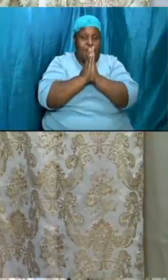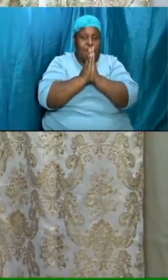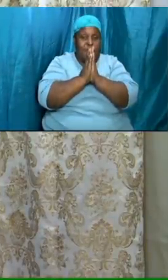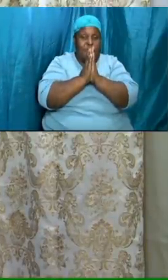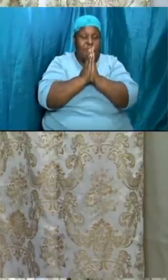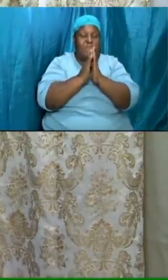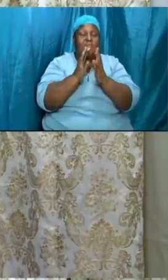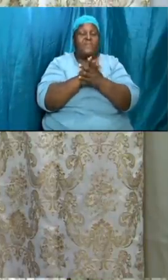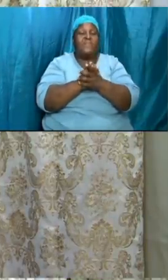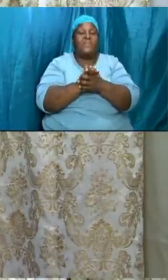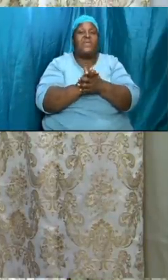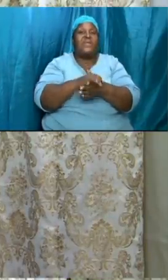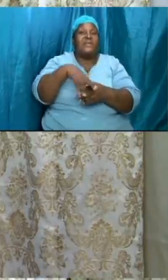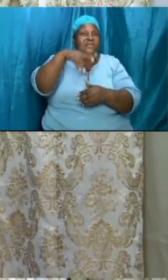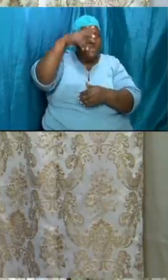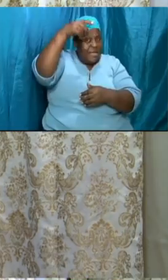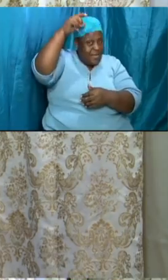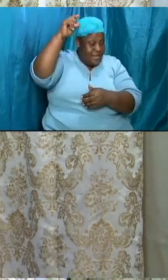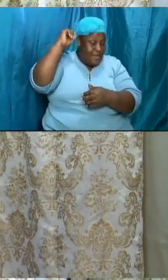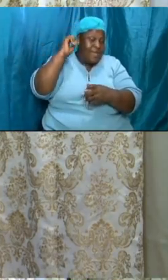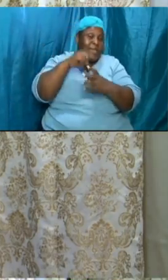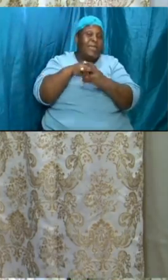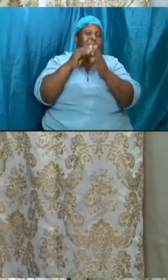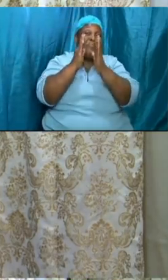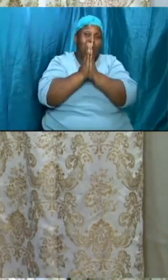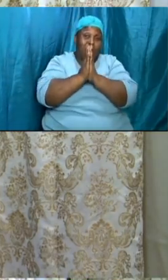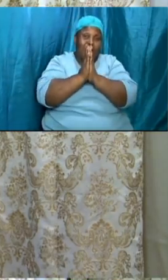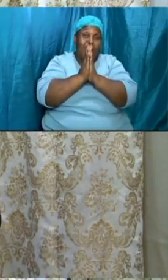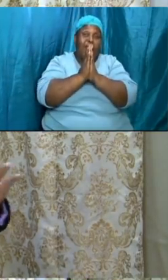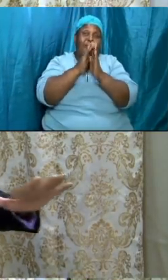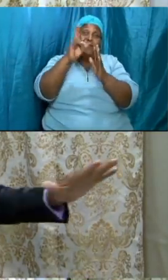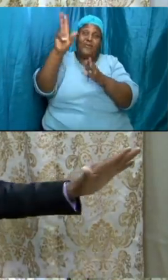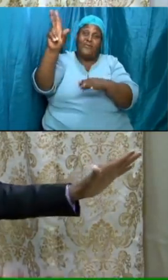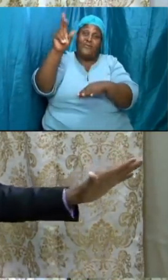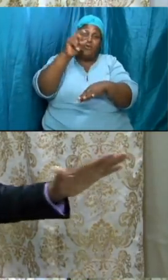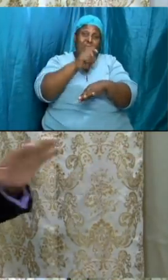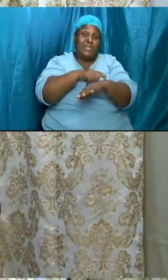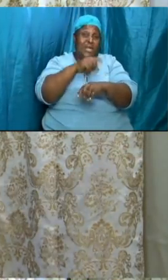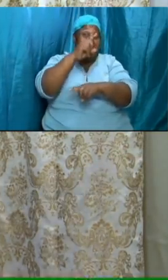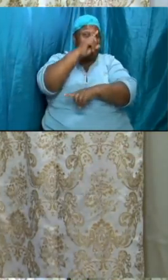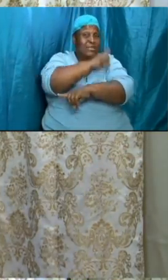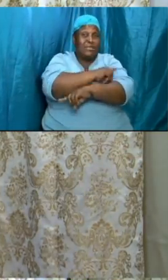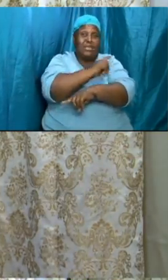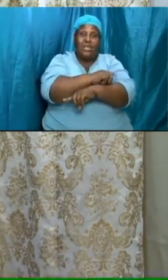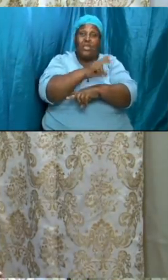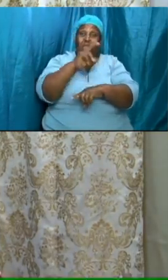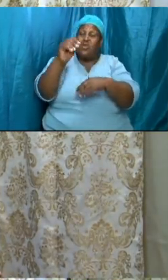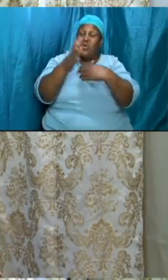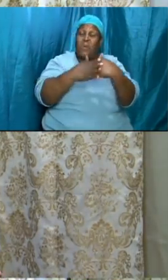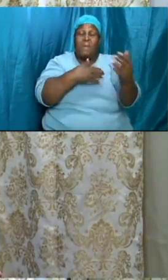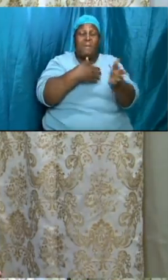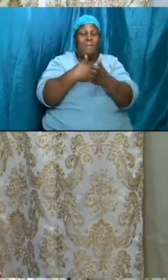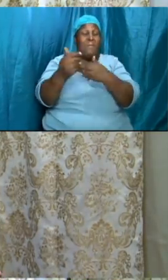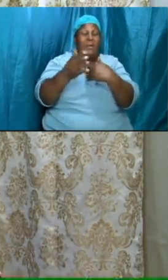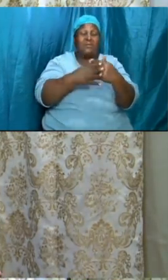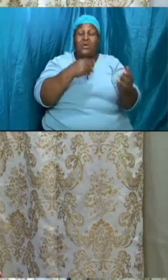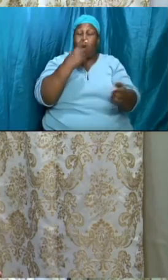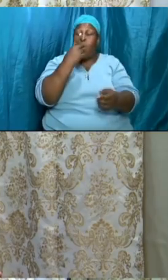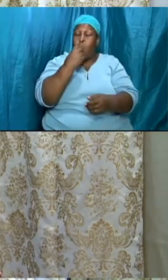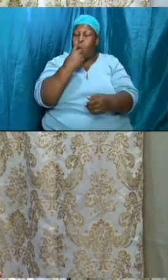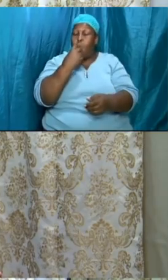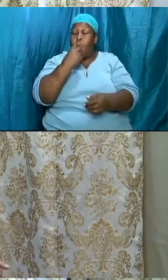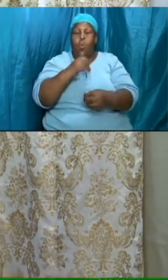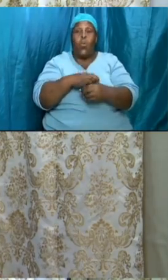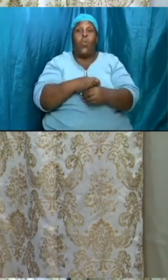clear daniel was in prayer he prayed three times a day it didn't matter who when the king gave the instructions